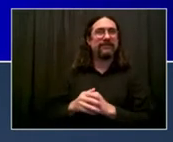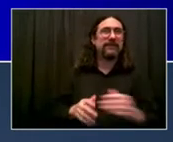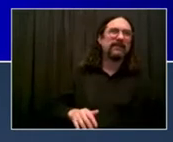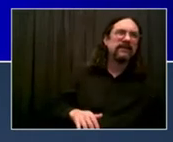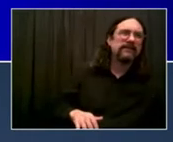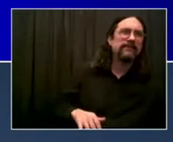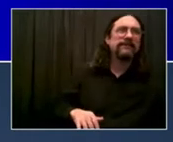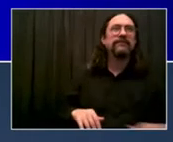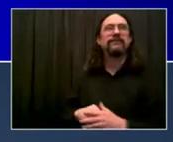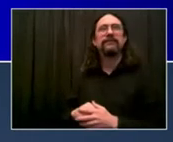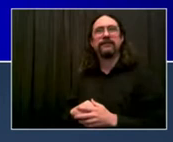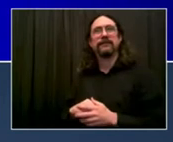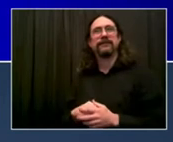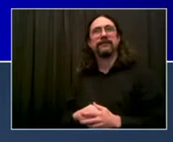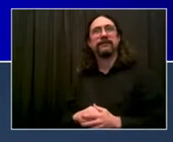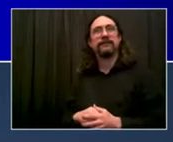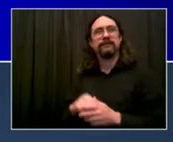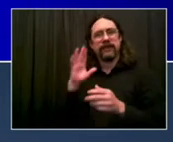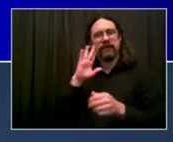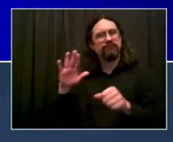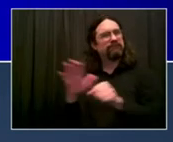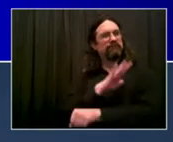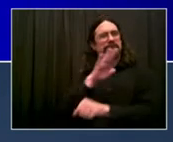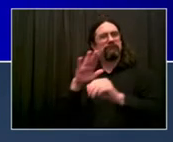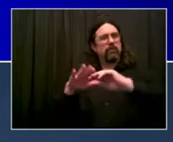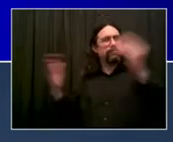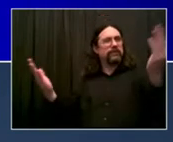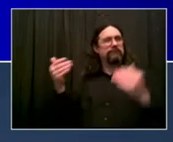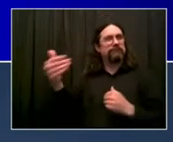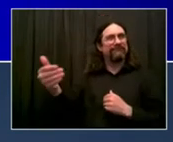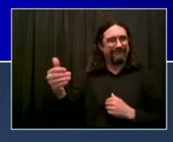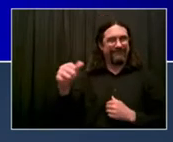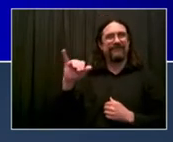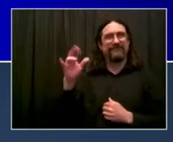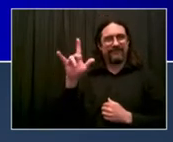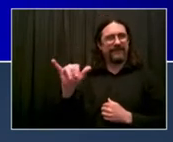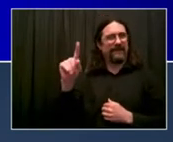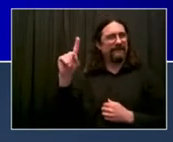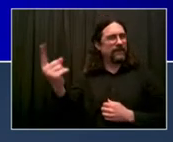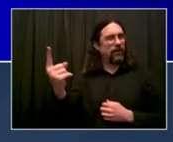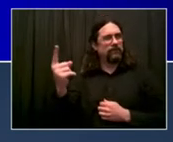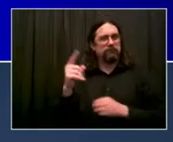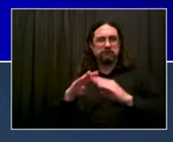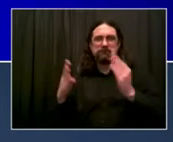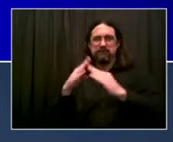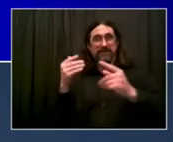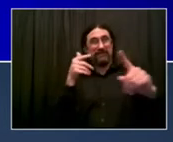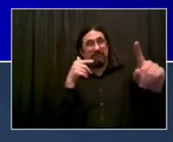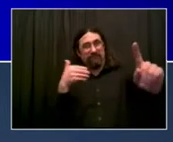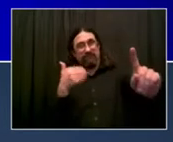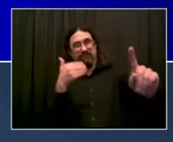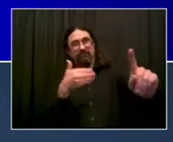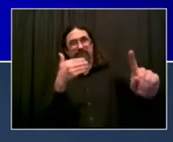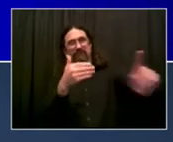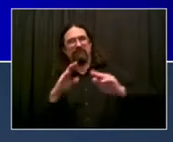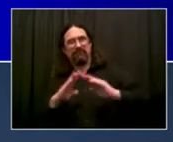it. We're going to keep working hard every day to make this city safer and safer, but what you have done, everyday New Yorkers, what